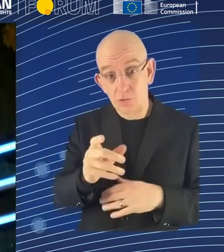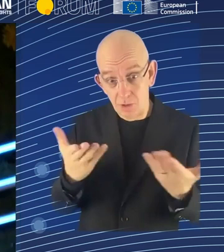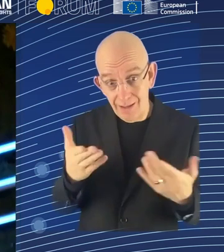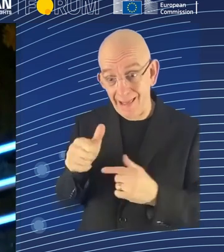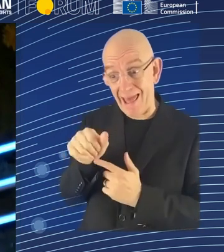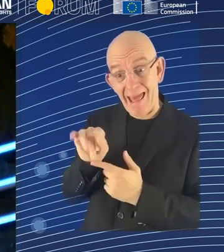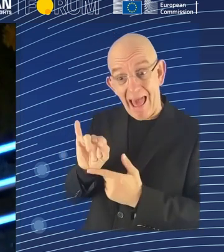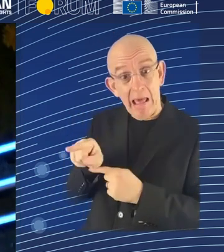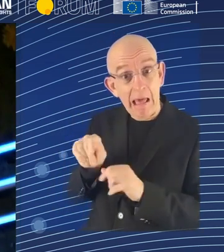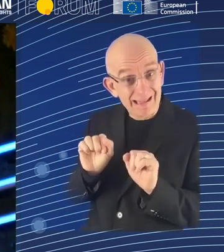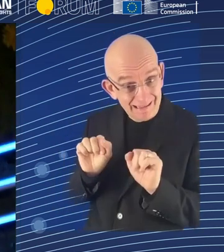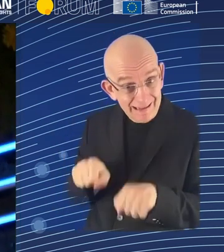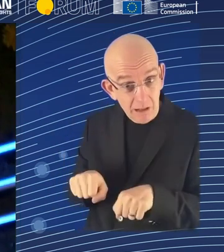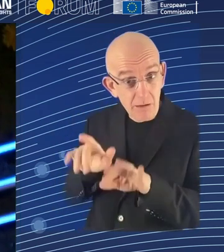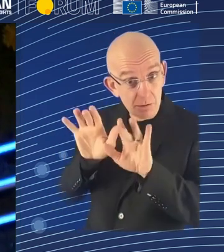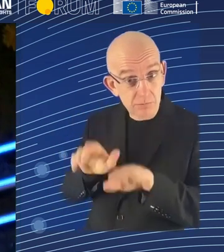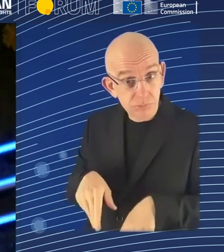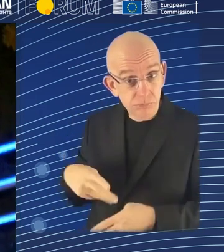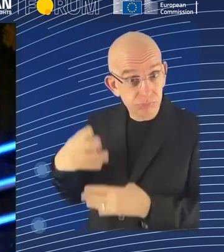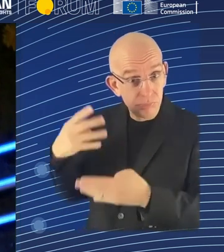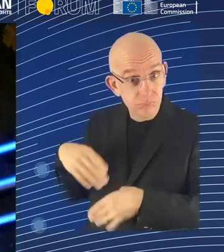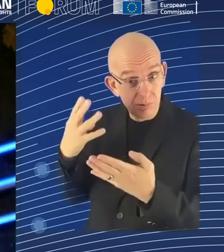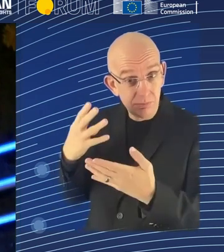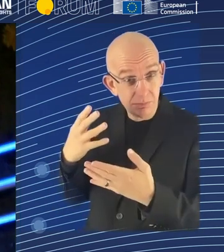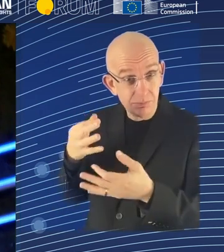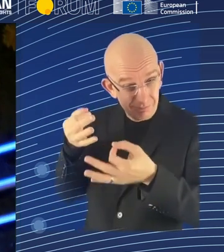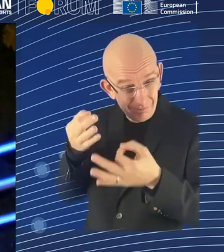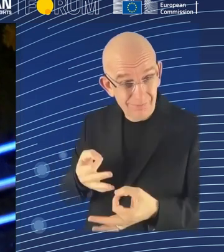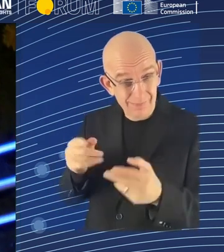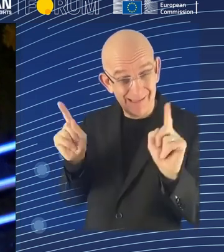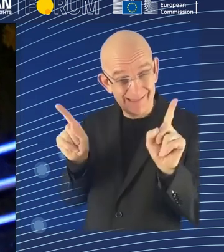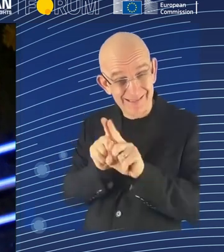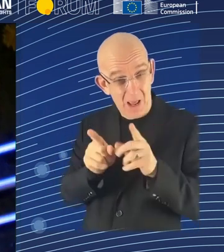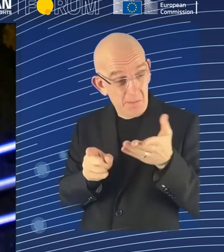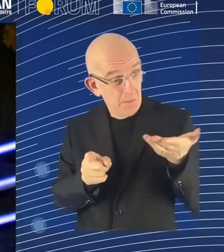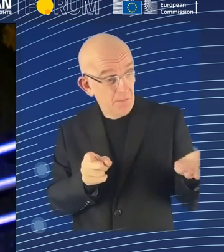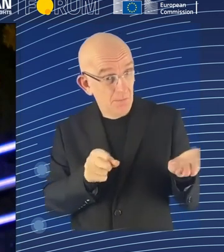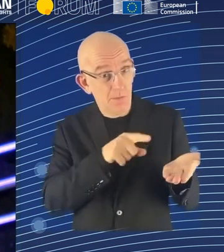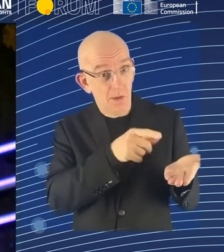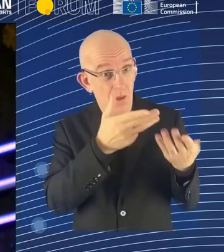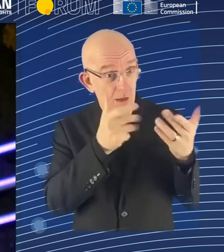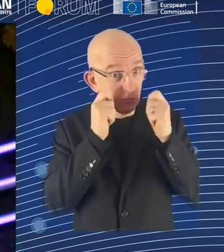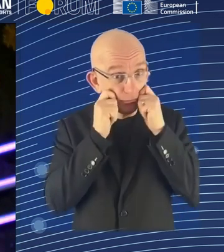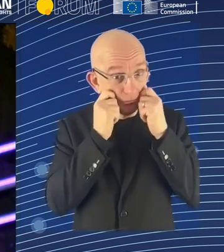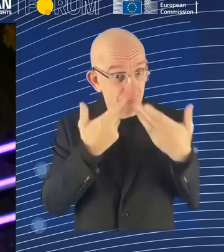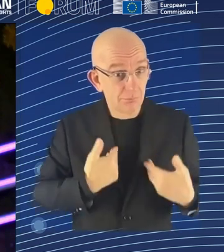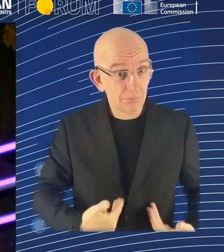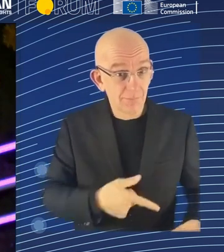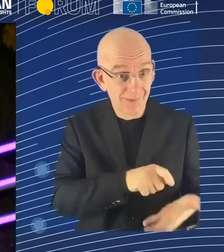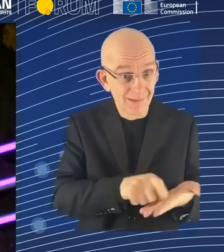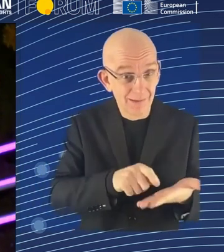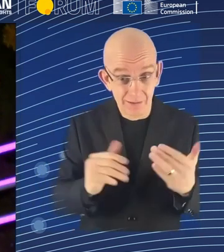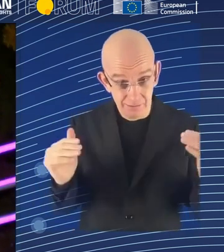said, well, no, AI cannot have the same creativity than the